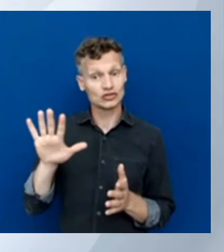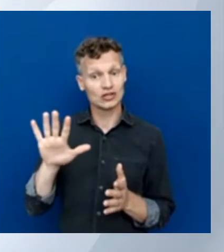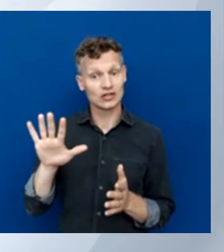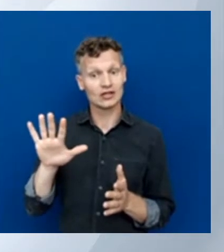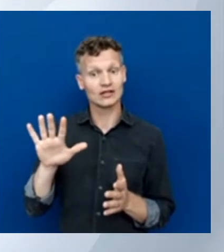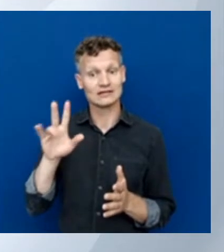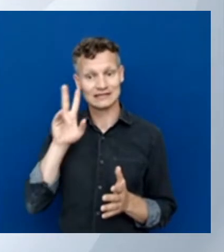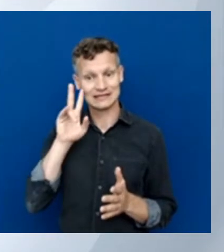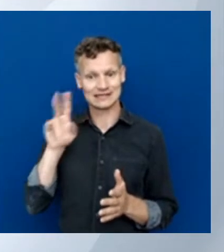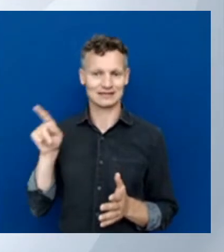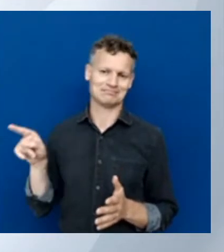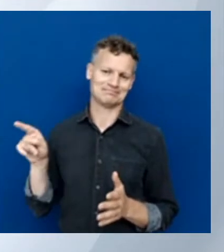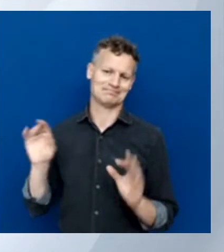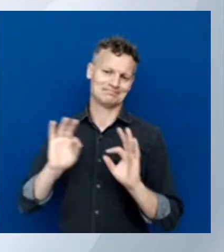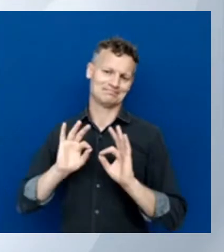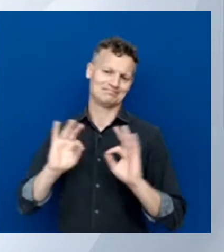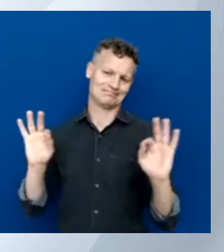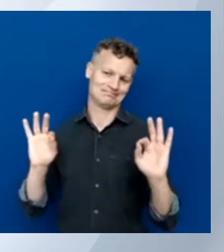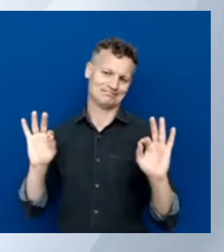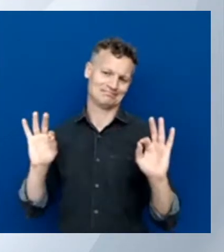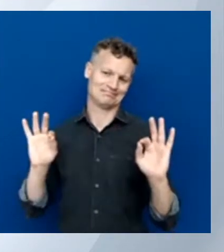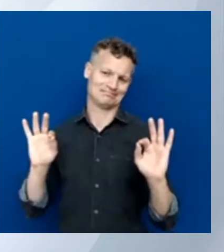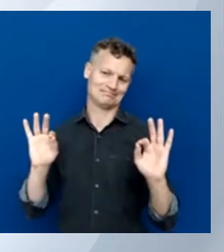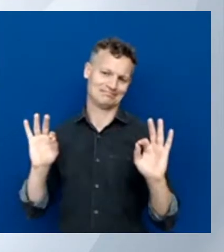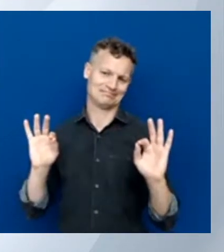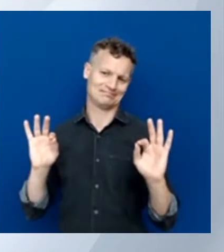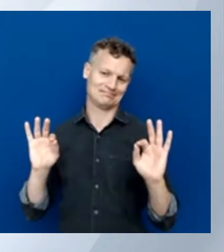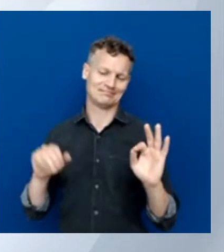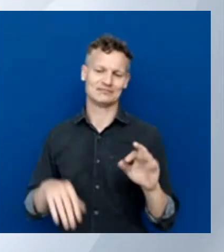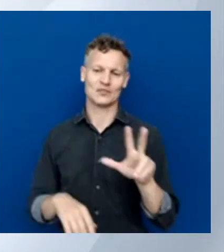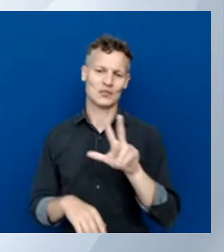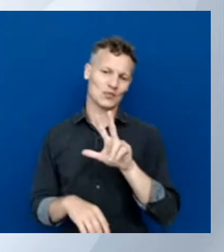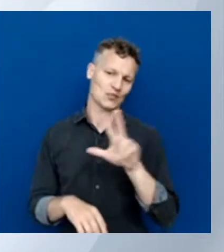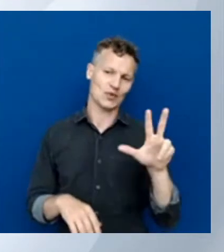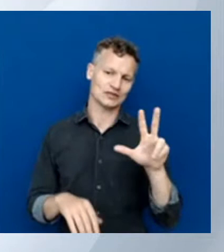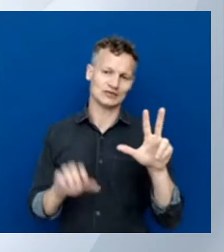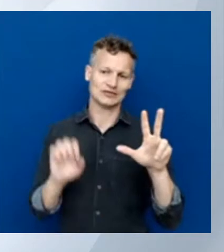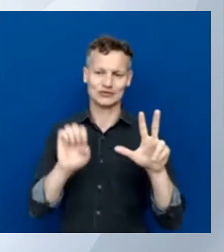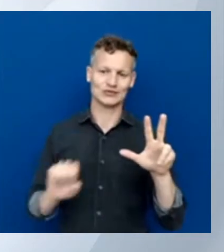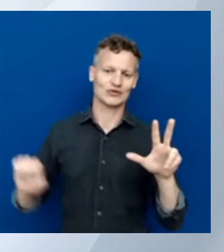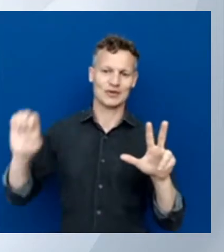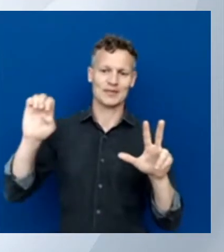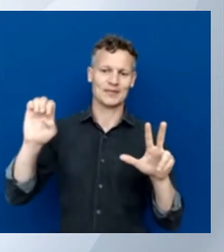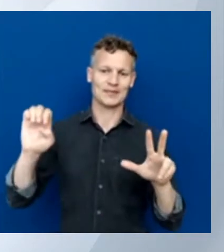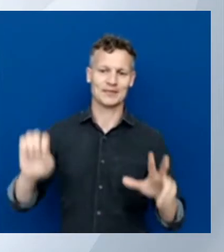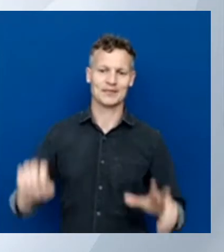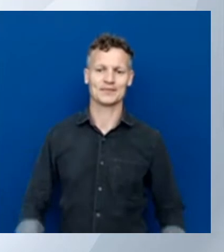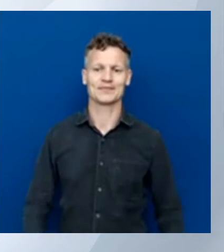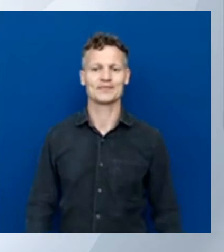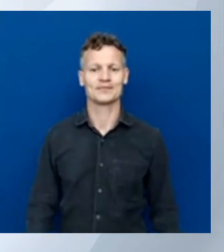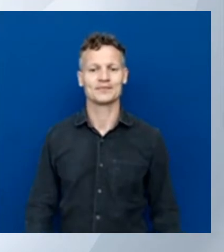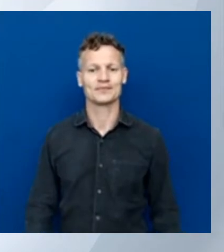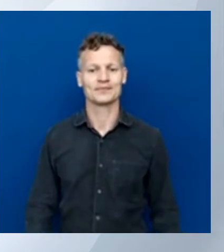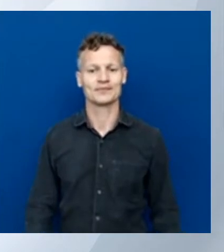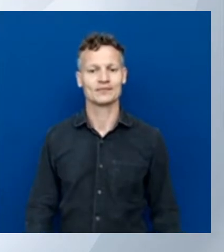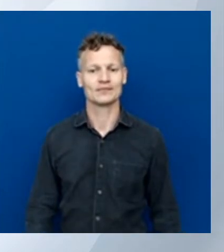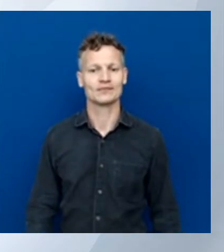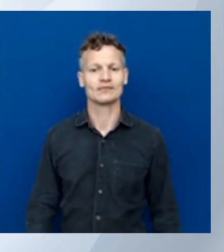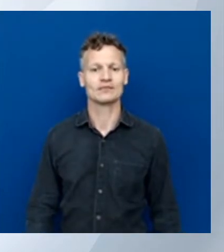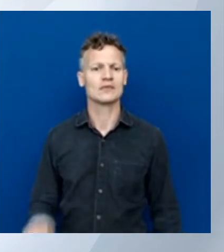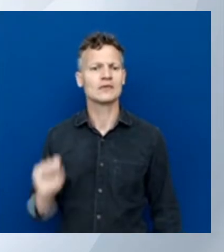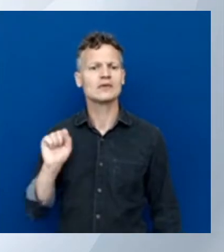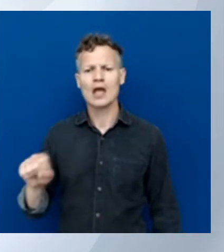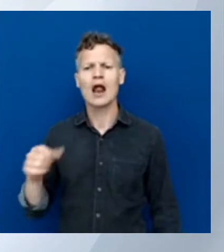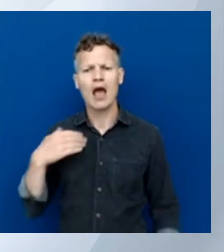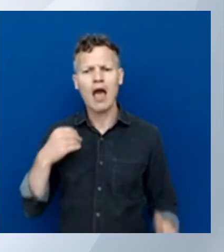Location West Europe. Now, I could do a lot of extra dashes here. A lot of them are available. But